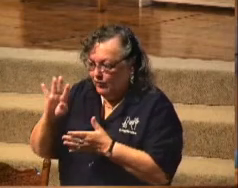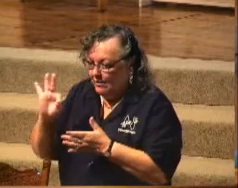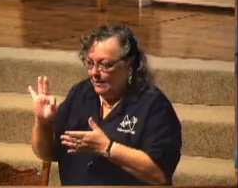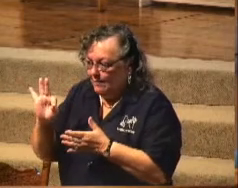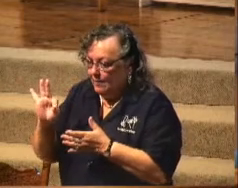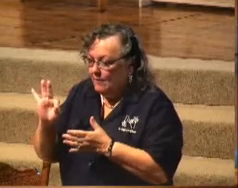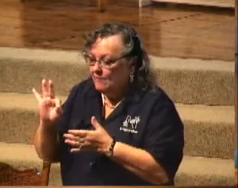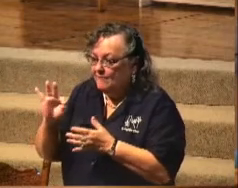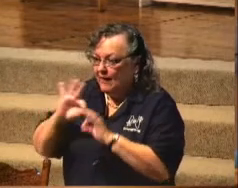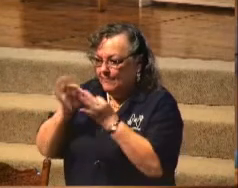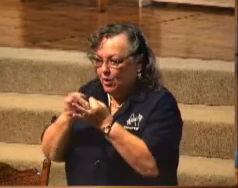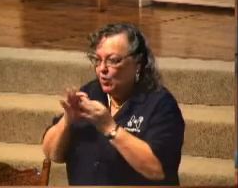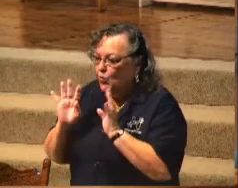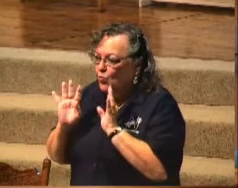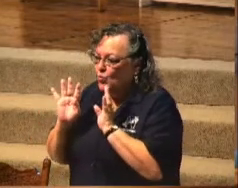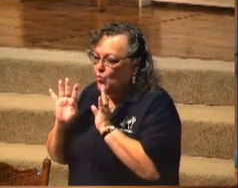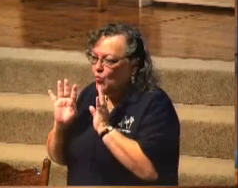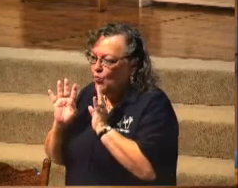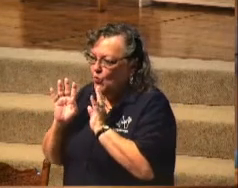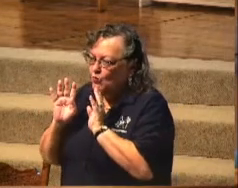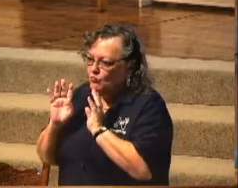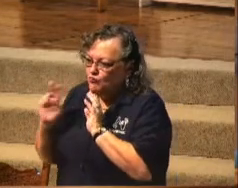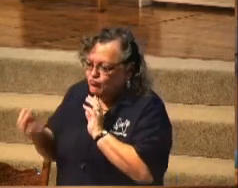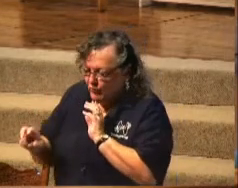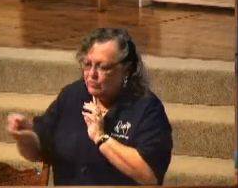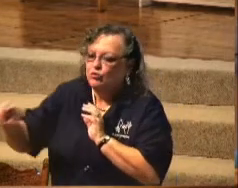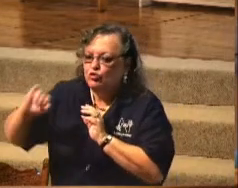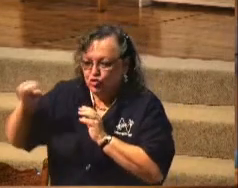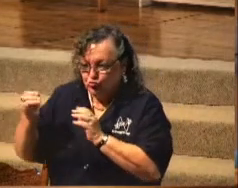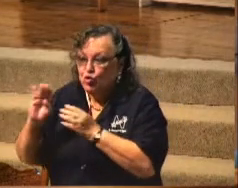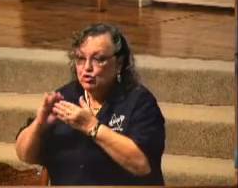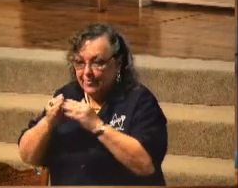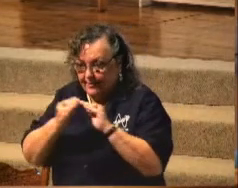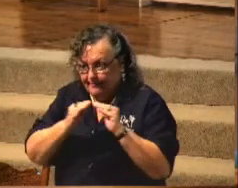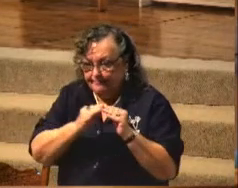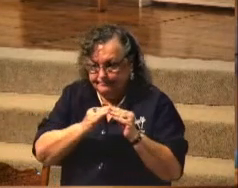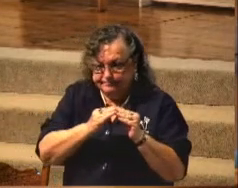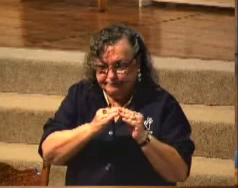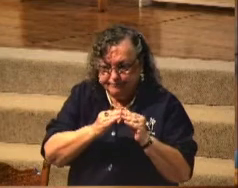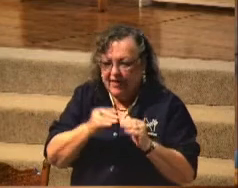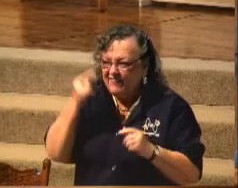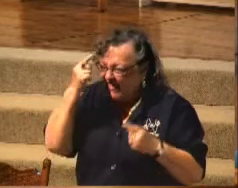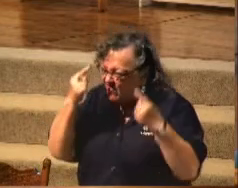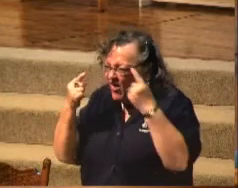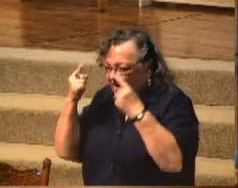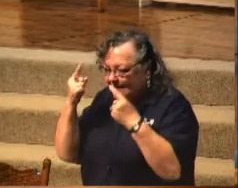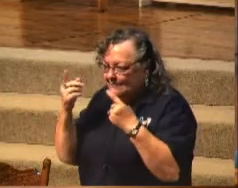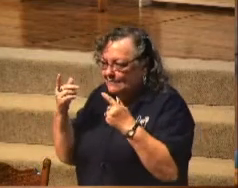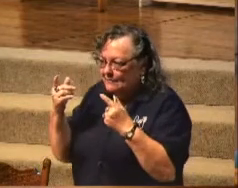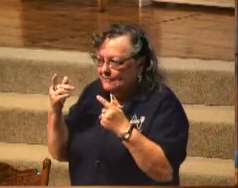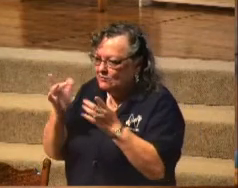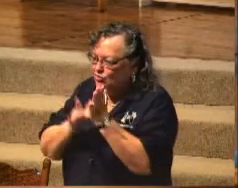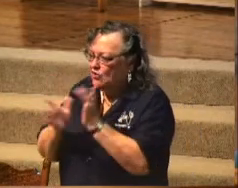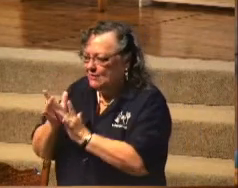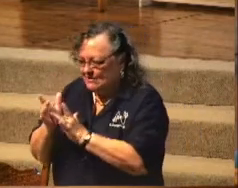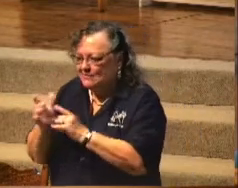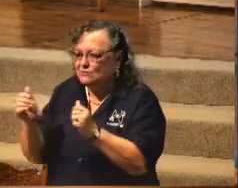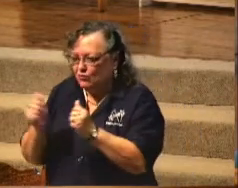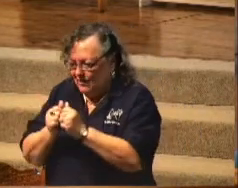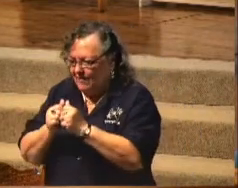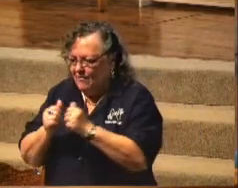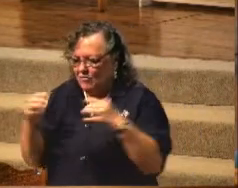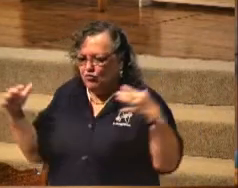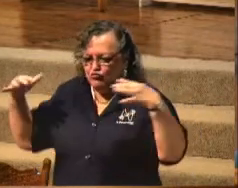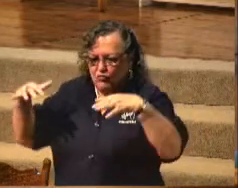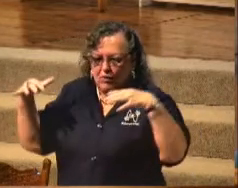Jerusalem as a family, they journeyed to Jerusalem. And they thought that Jesus definitely was with the crowd, with the